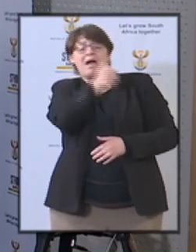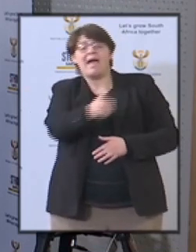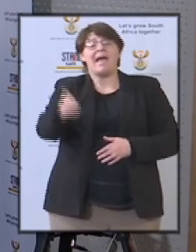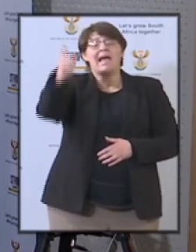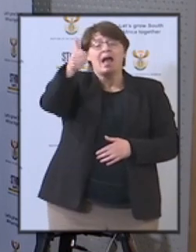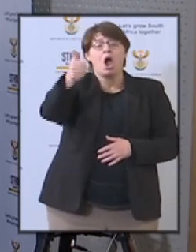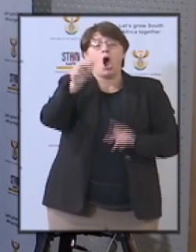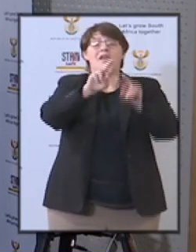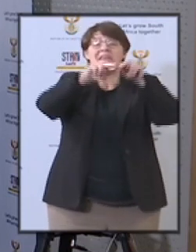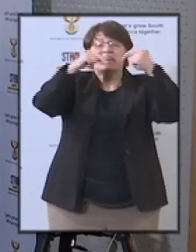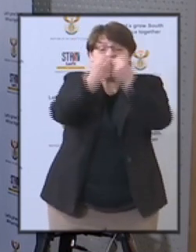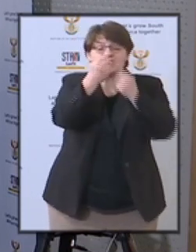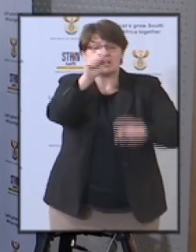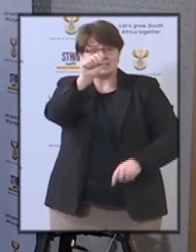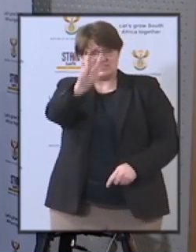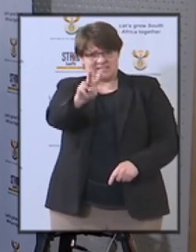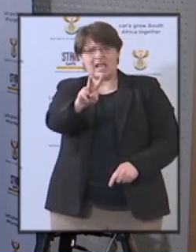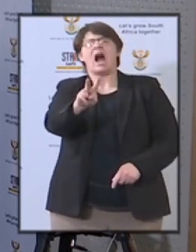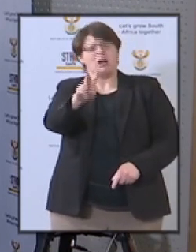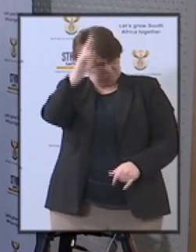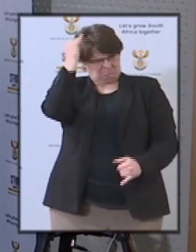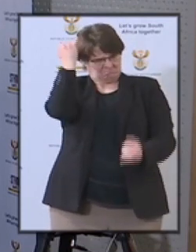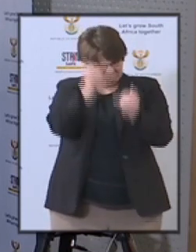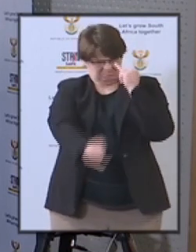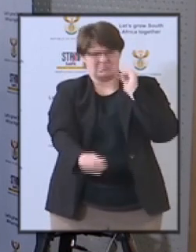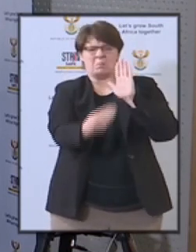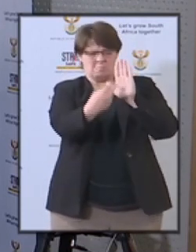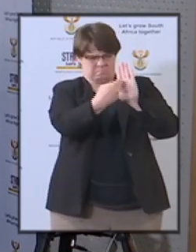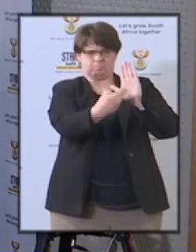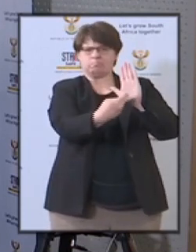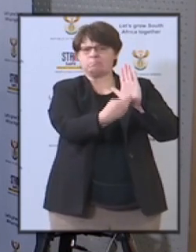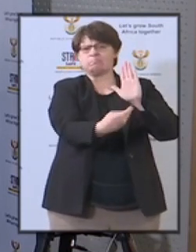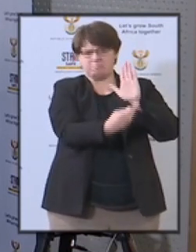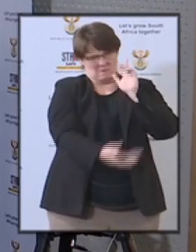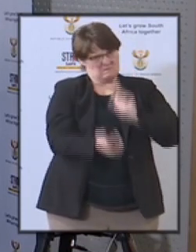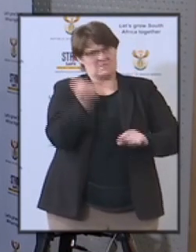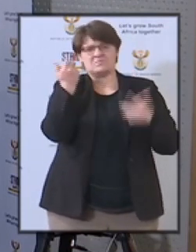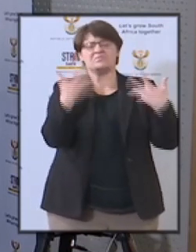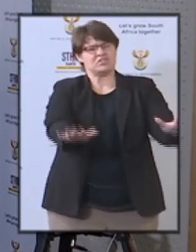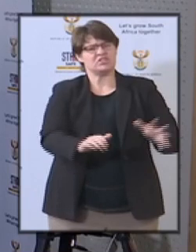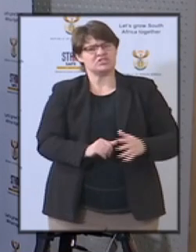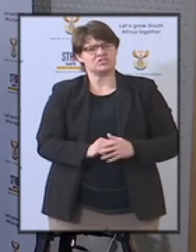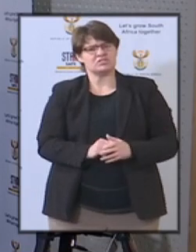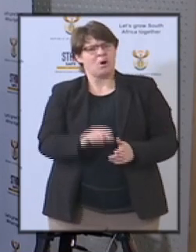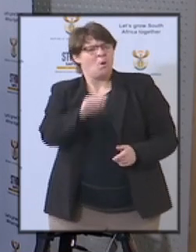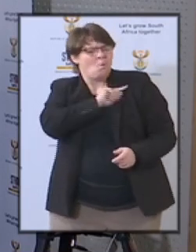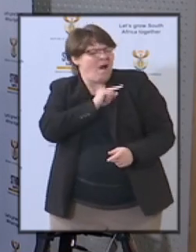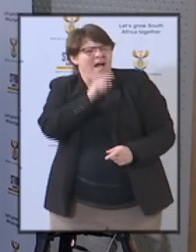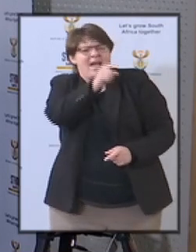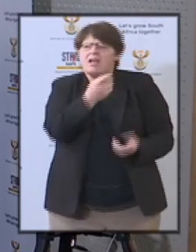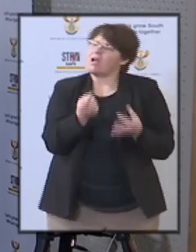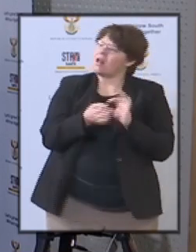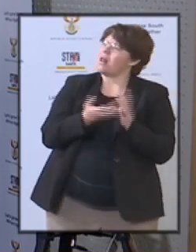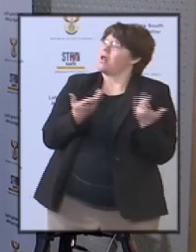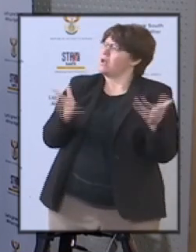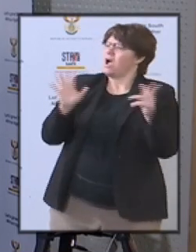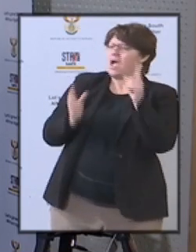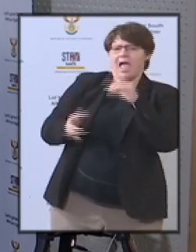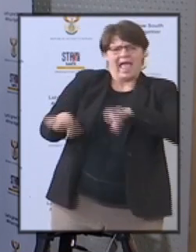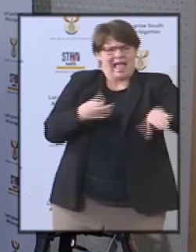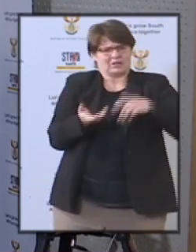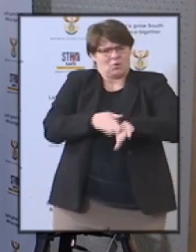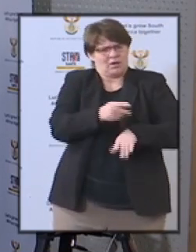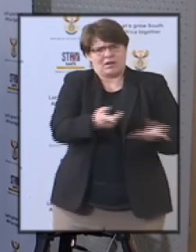television that irregularities were indeed found um why can't you just act on that finding instead